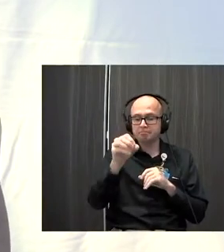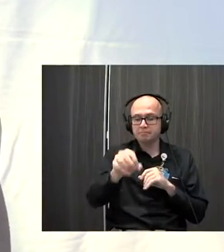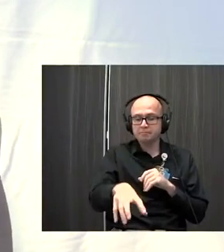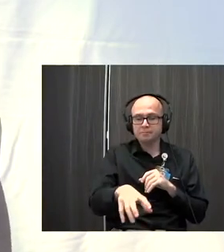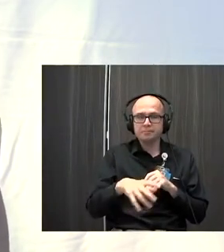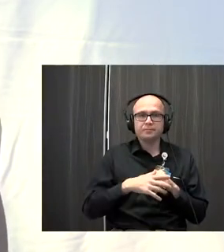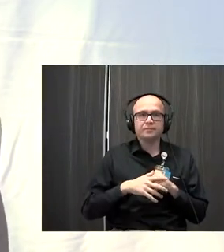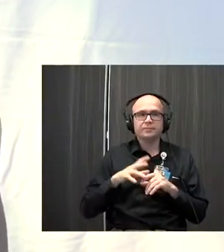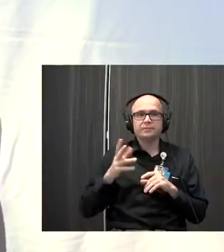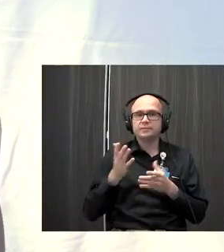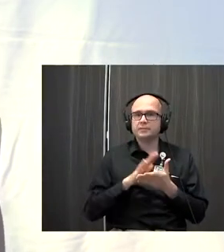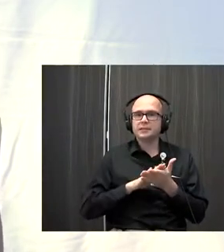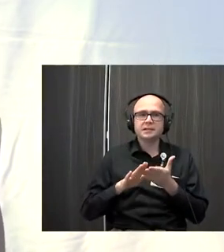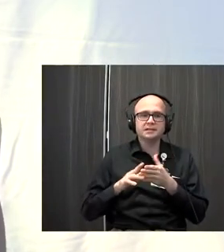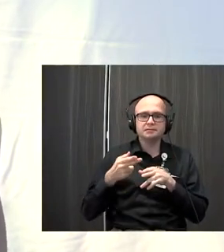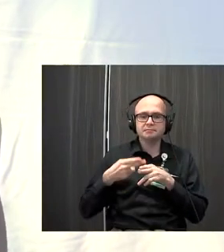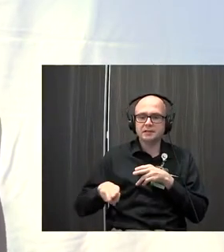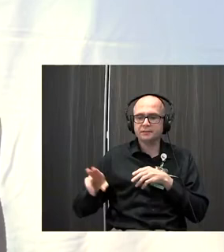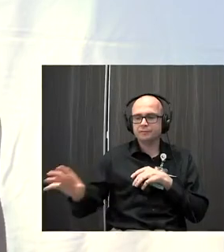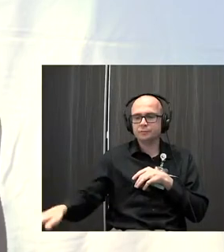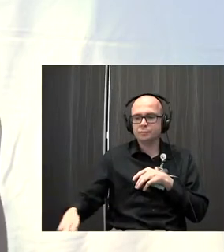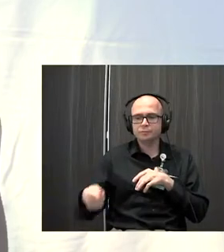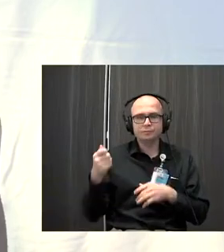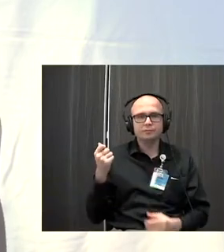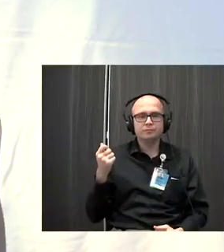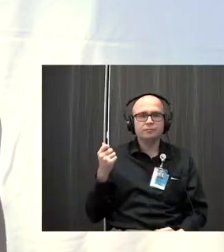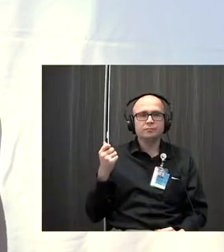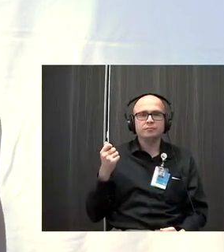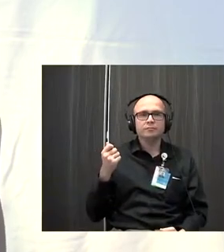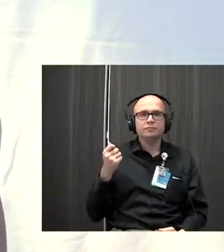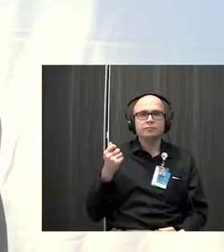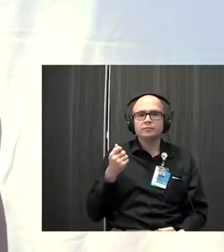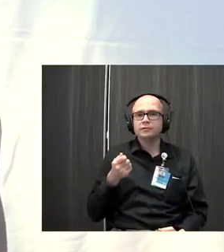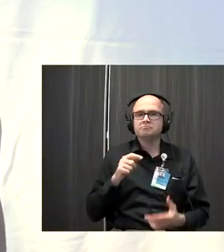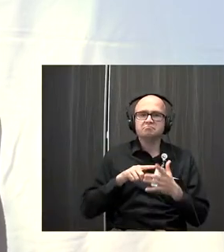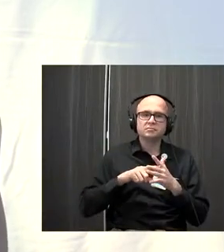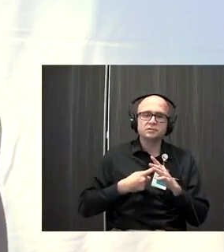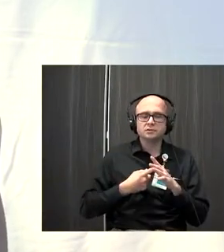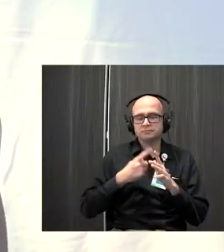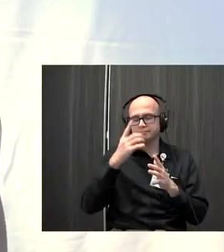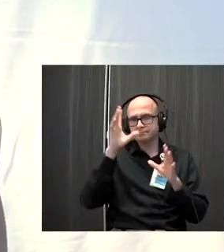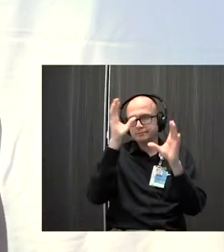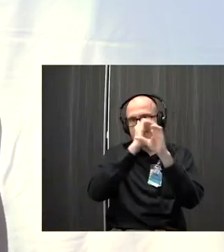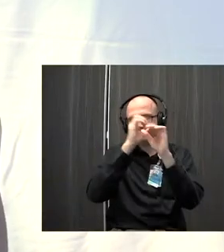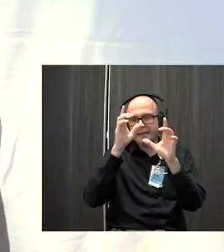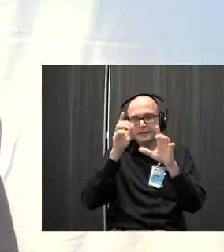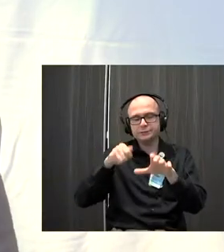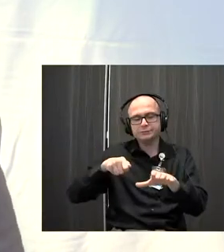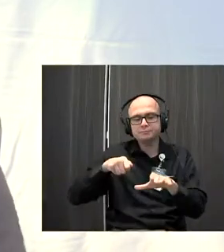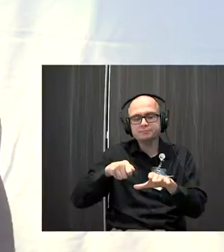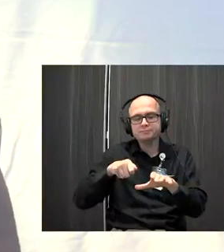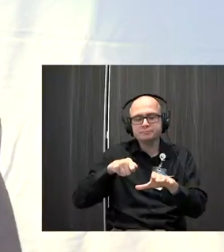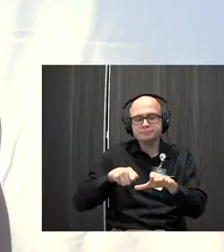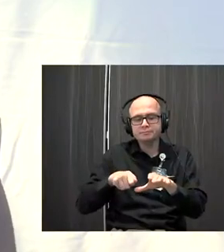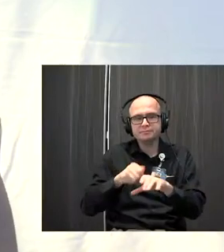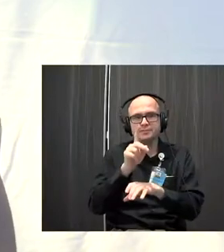imagine picking up a nice knife that's next to the cutting board. And you go ahead and just imagine slicing that lemon just in